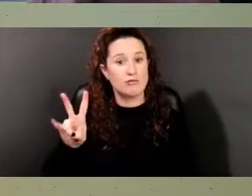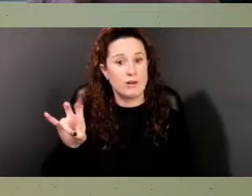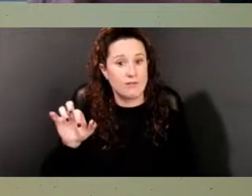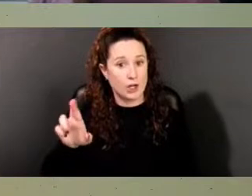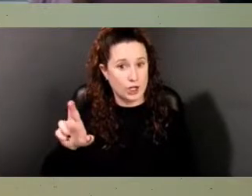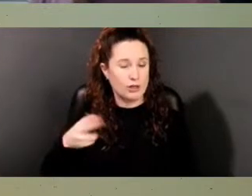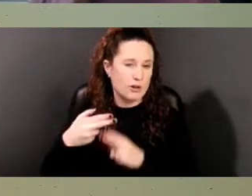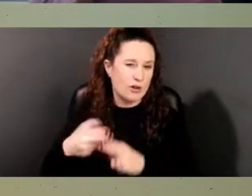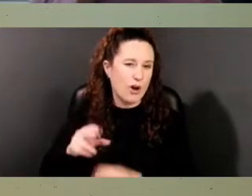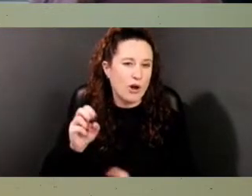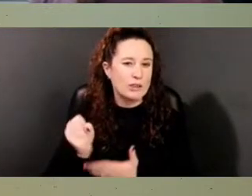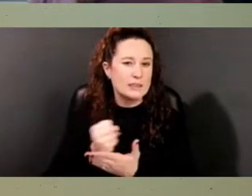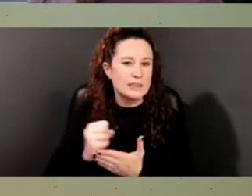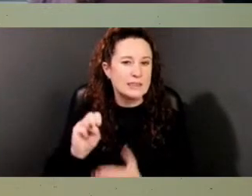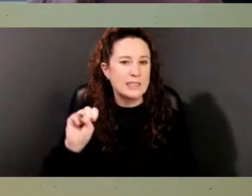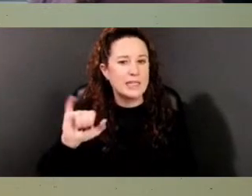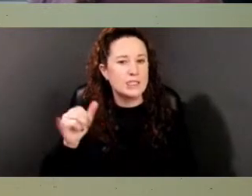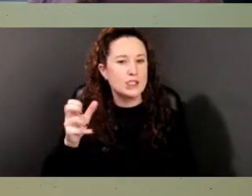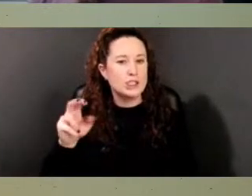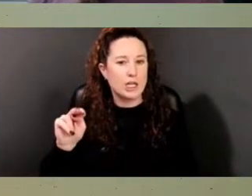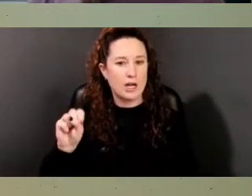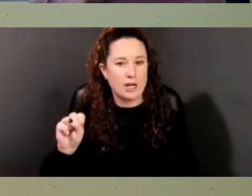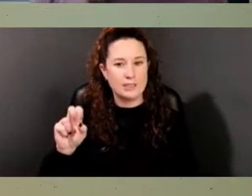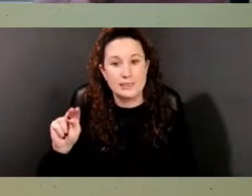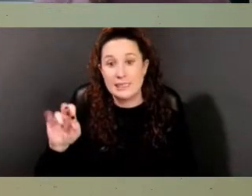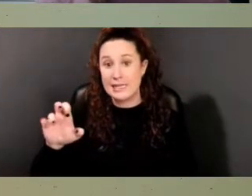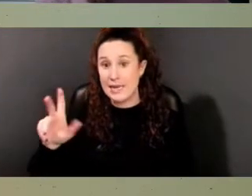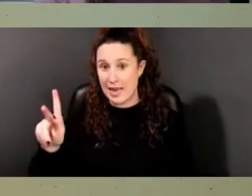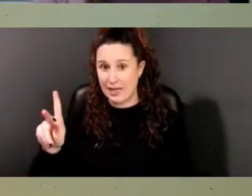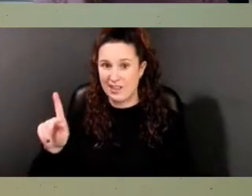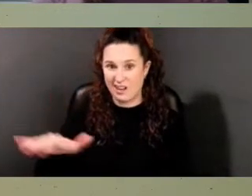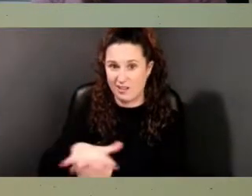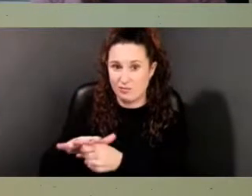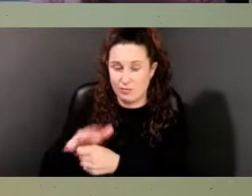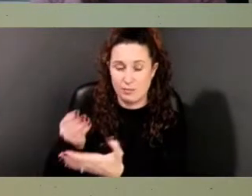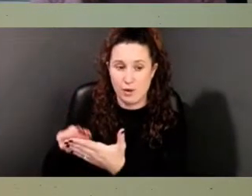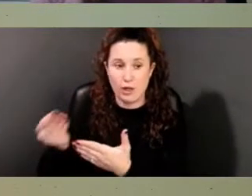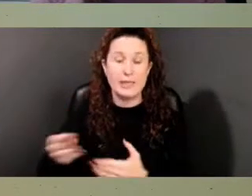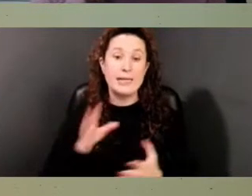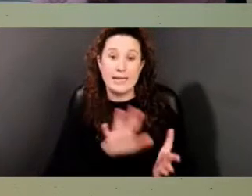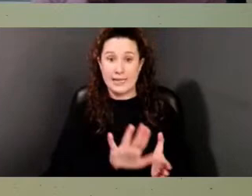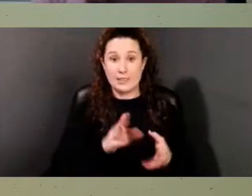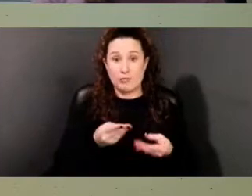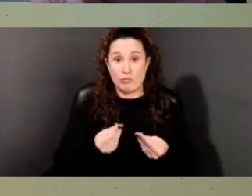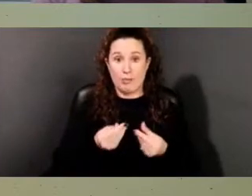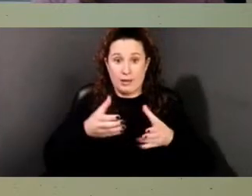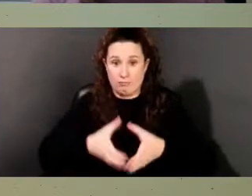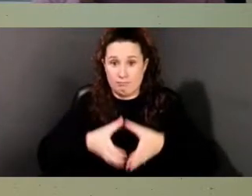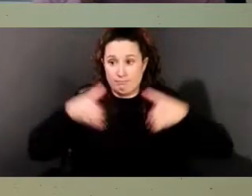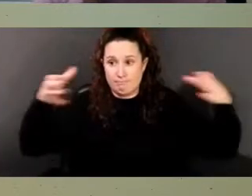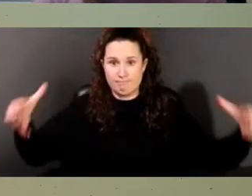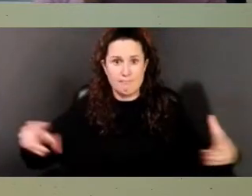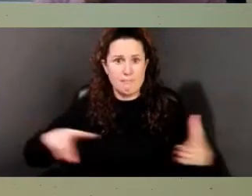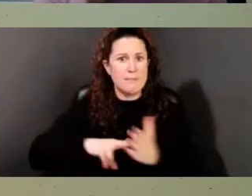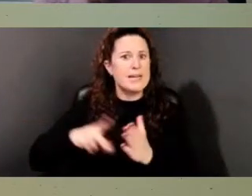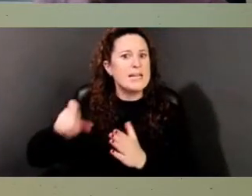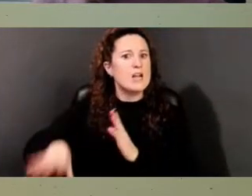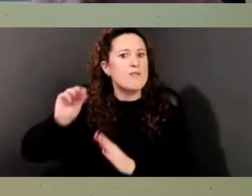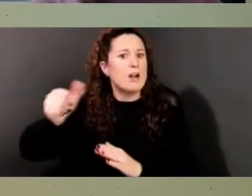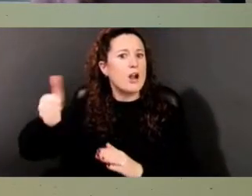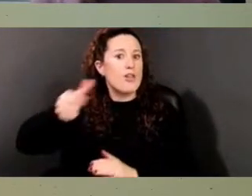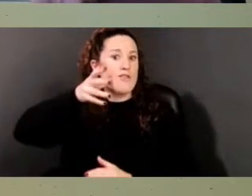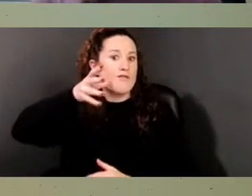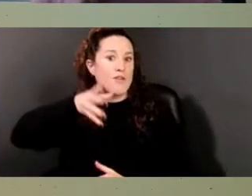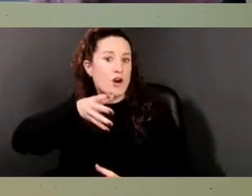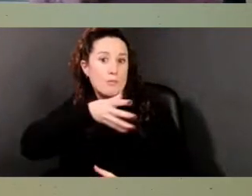Neck or the Jones Neck. When he expanded his properties, he also had to find new tenant farmers or make agreements with tenants that were